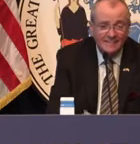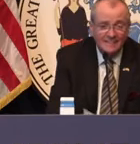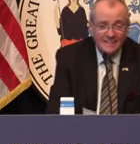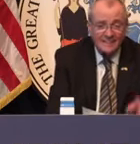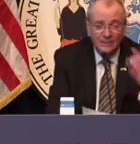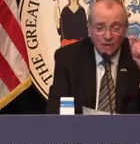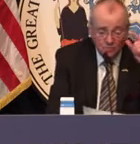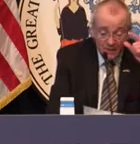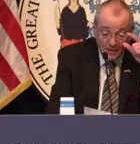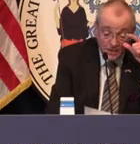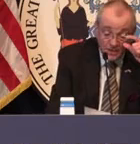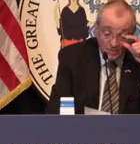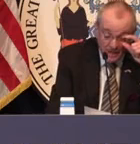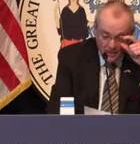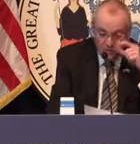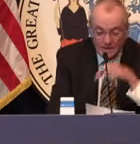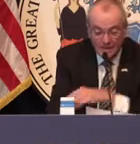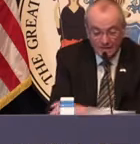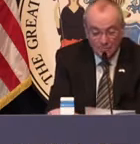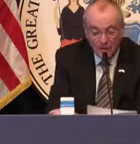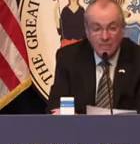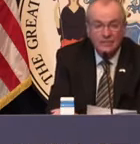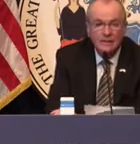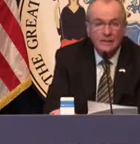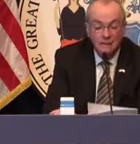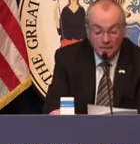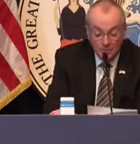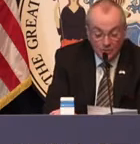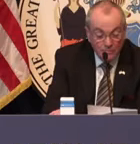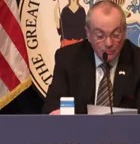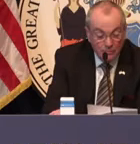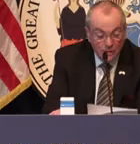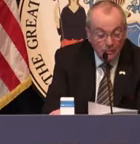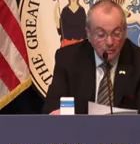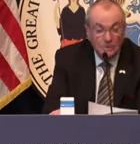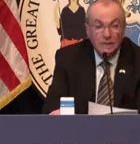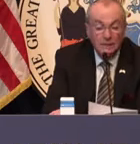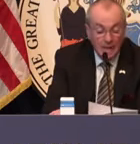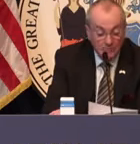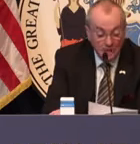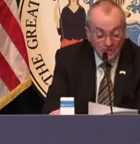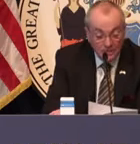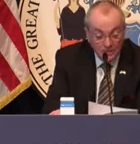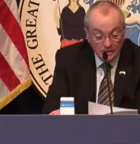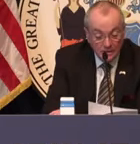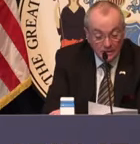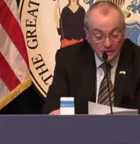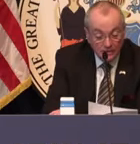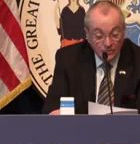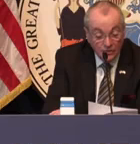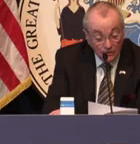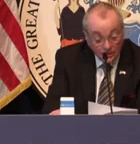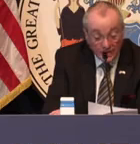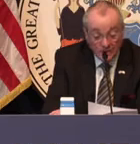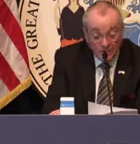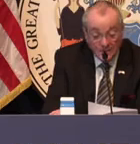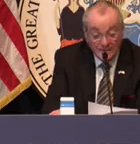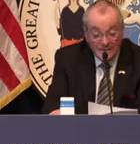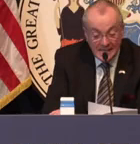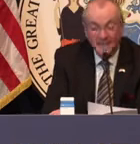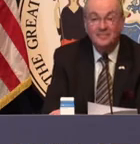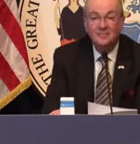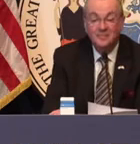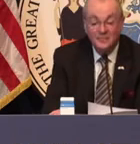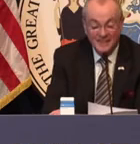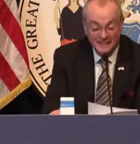begin in Long Branch, in my home county of Monmouth, to remember Raul Alberto Solorzano